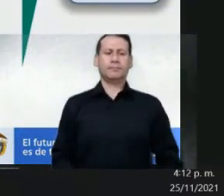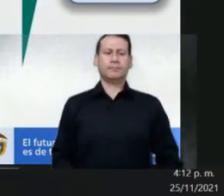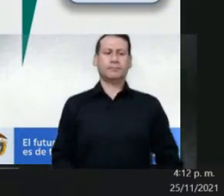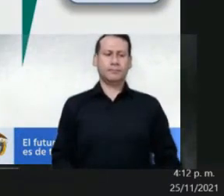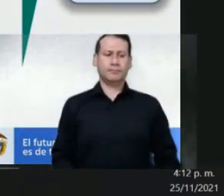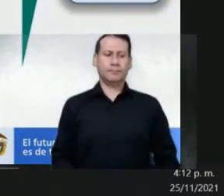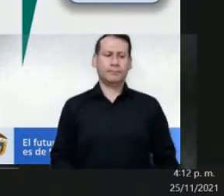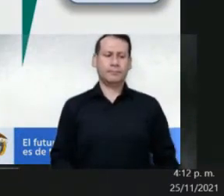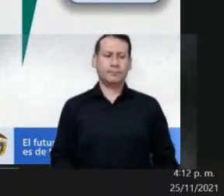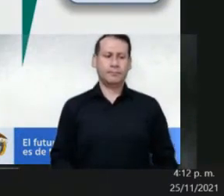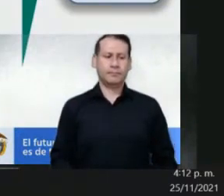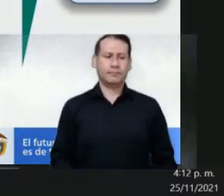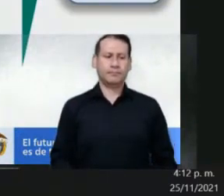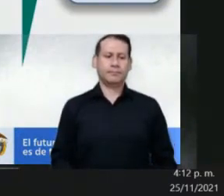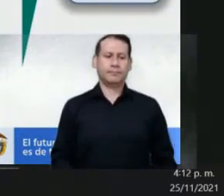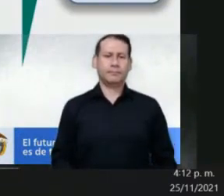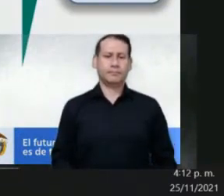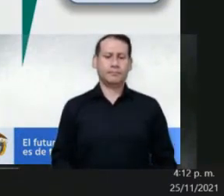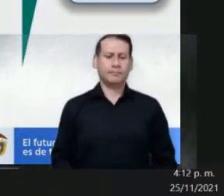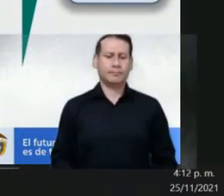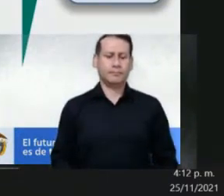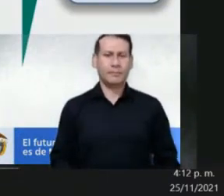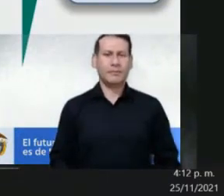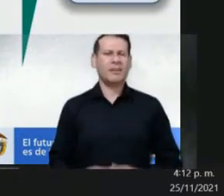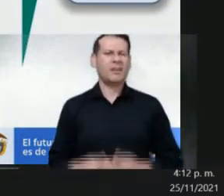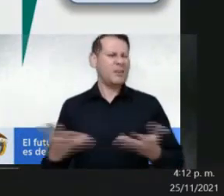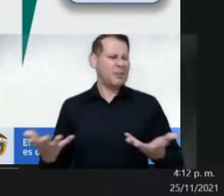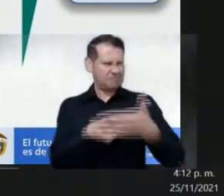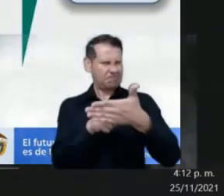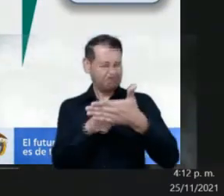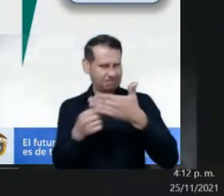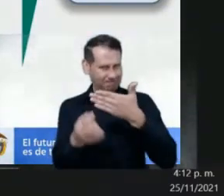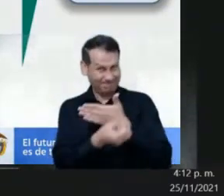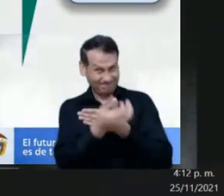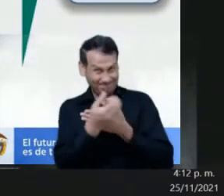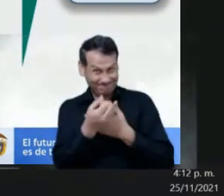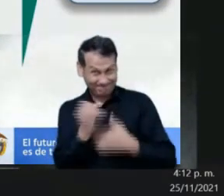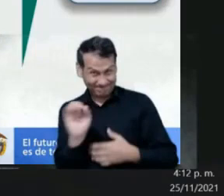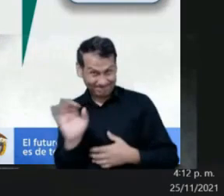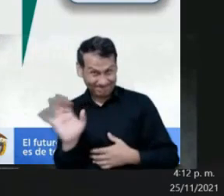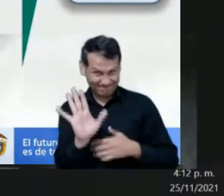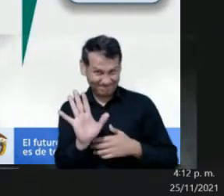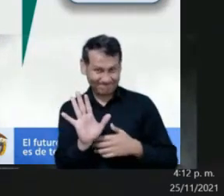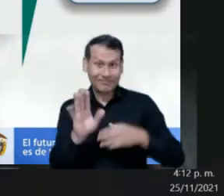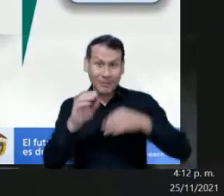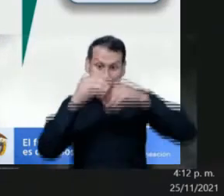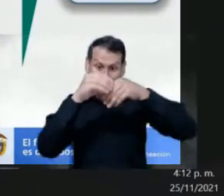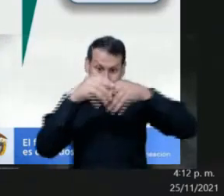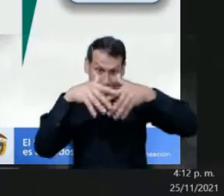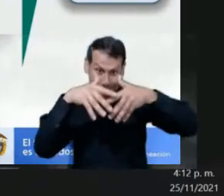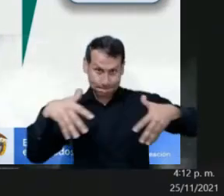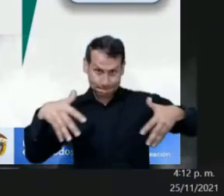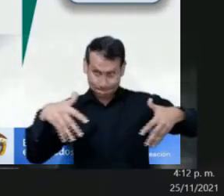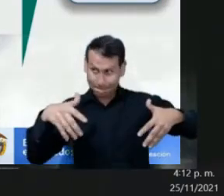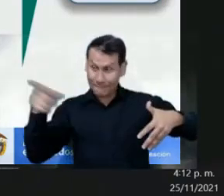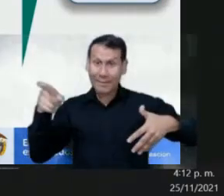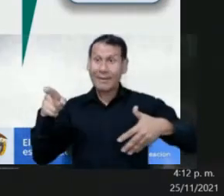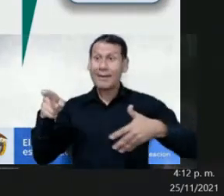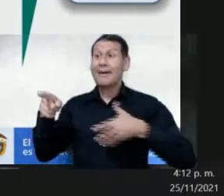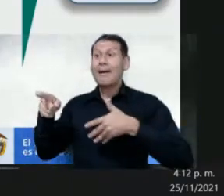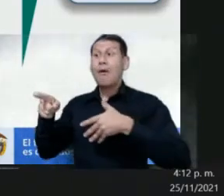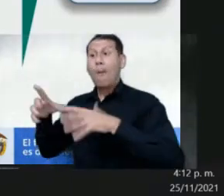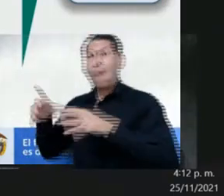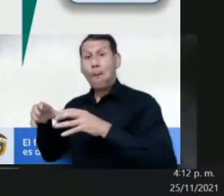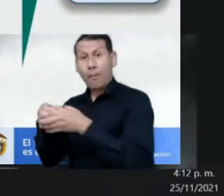Okay. I want to show here like a scheme that we want to like to work in the